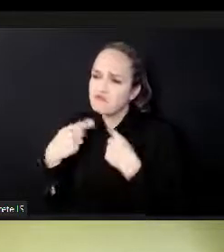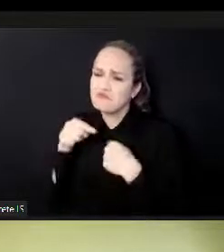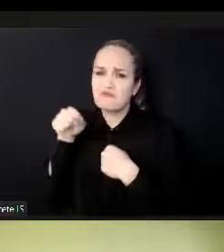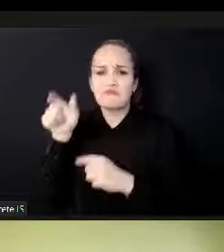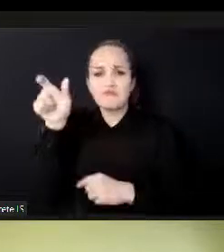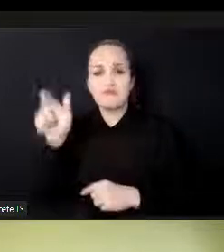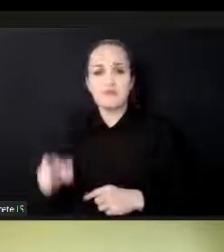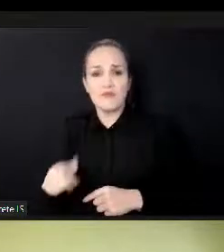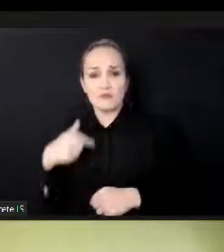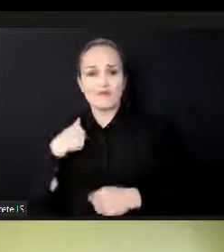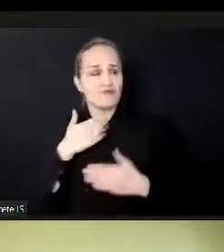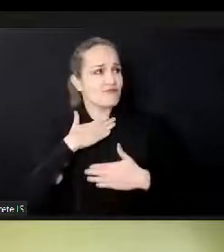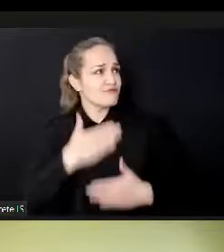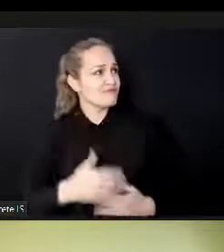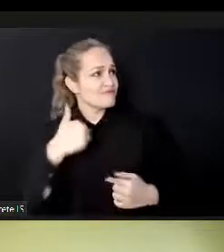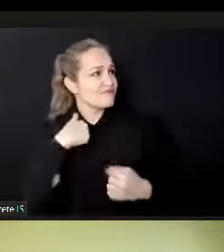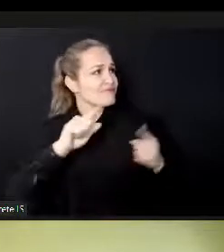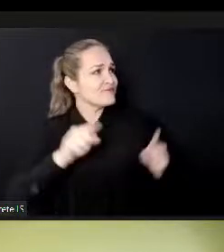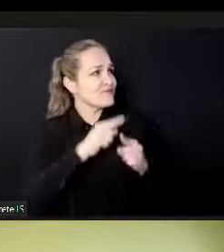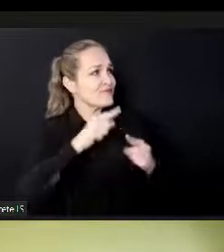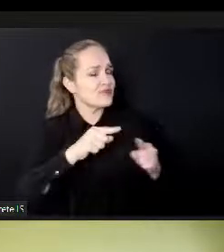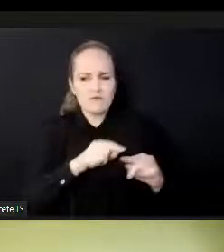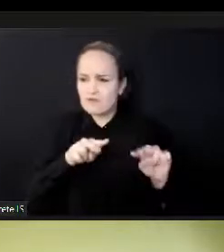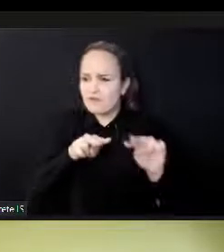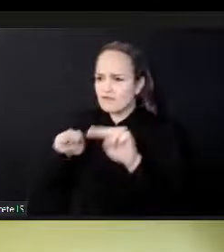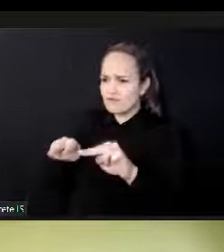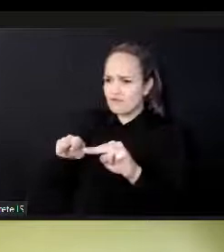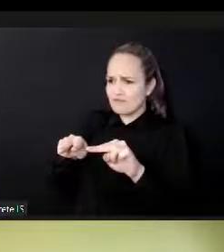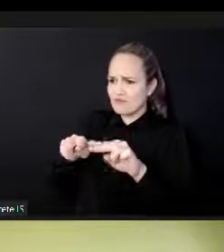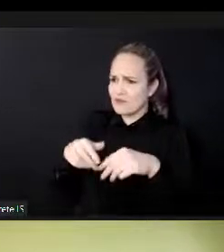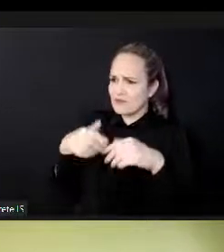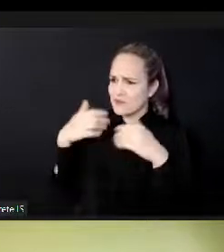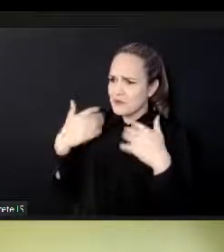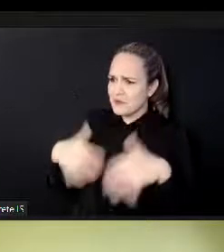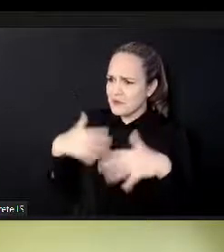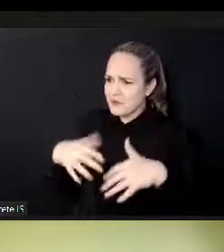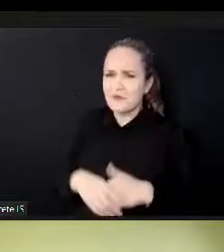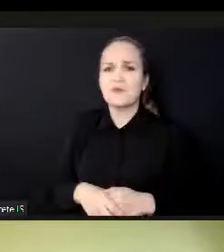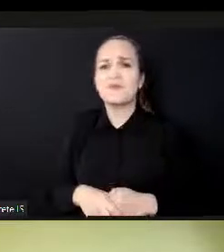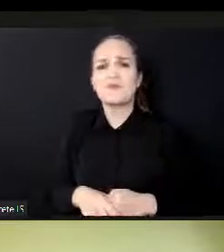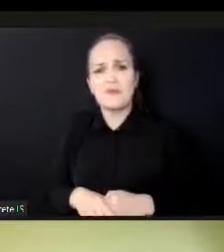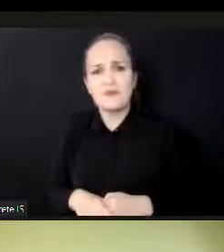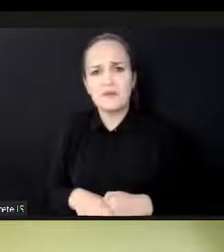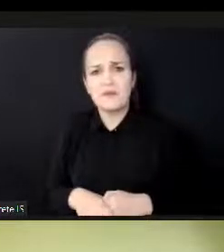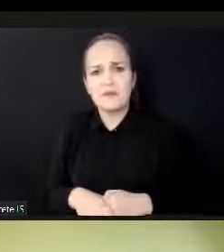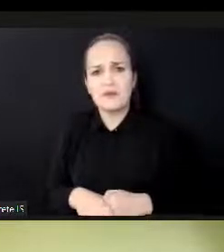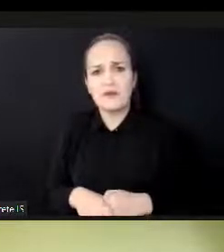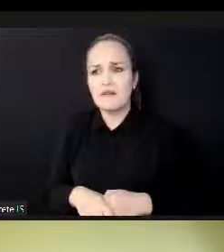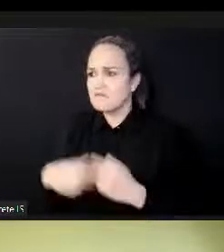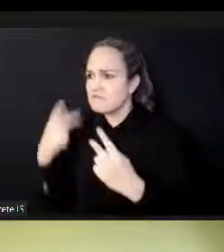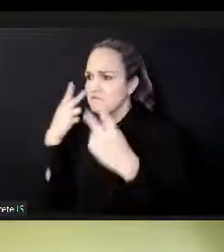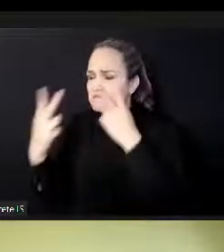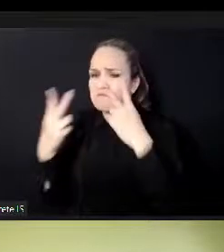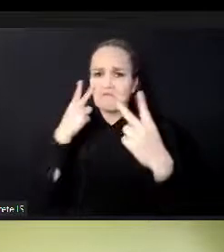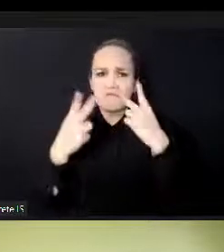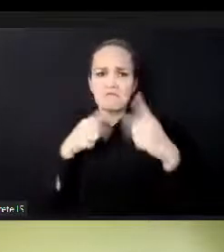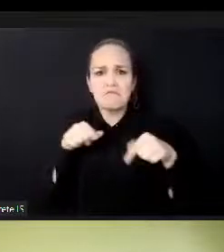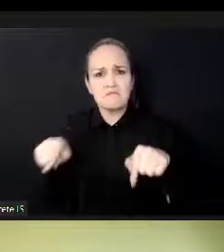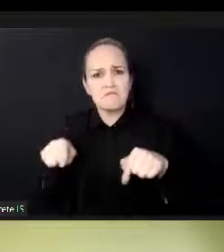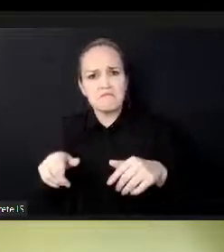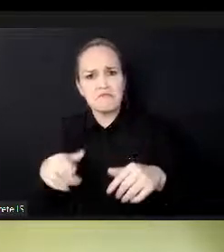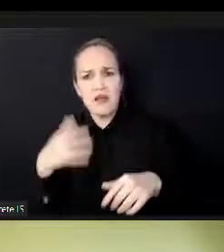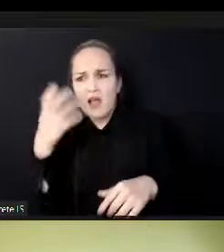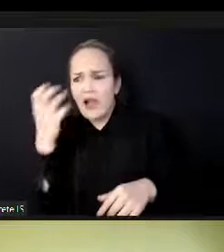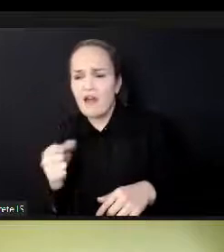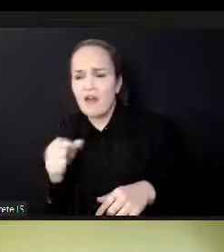and LA, you know, we're a global entertainment capital and that's true. But one of the things that is lacking in some regards is